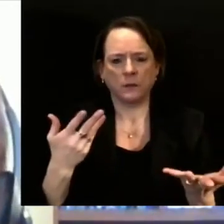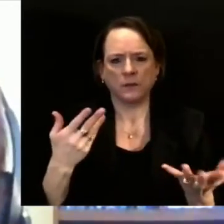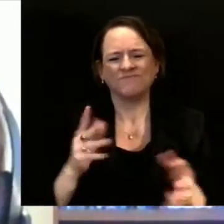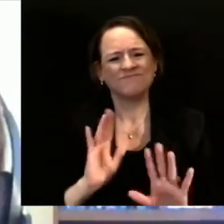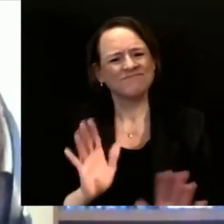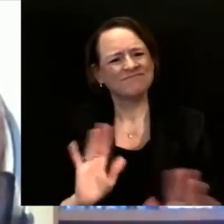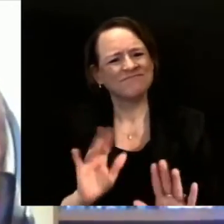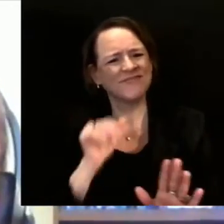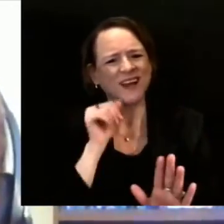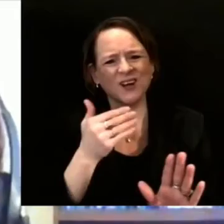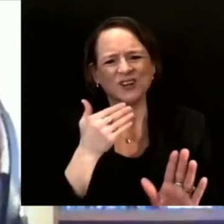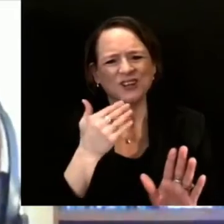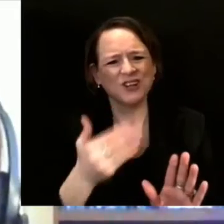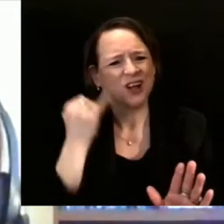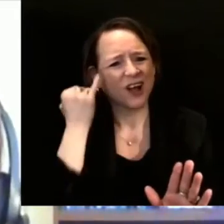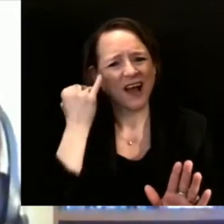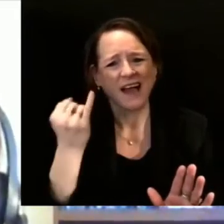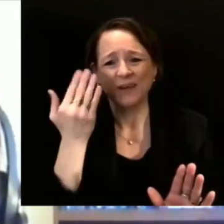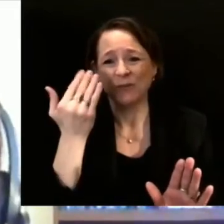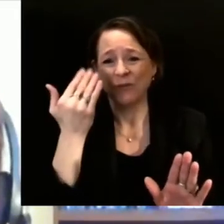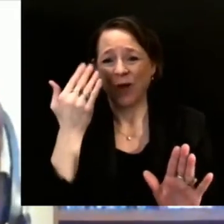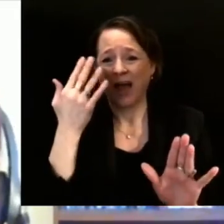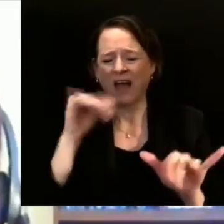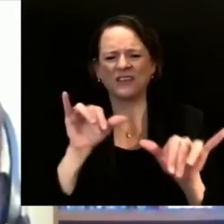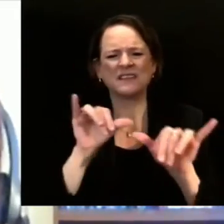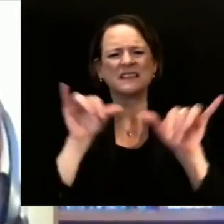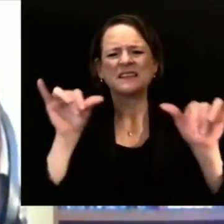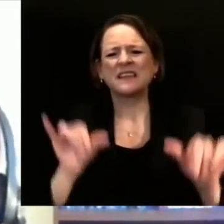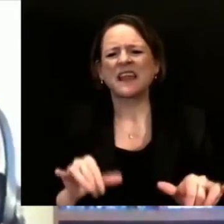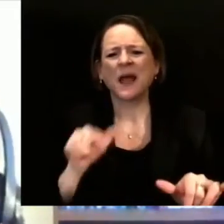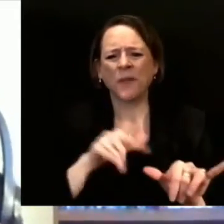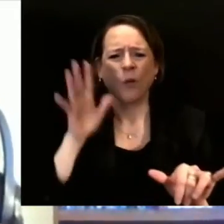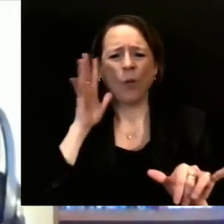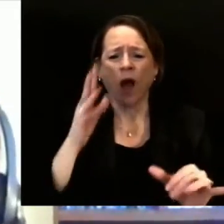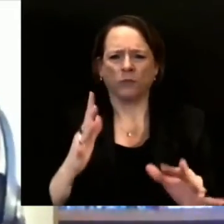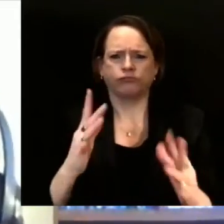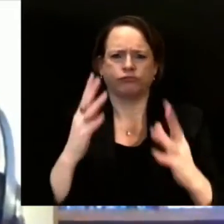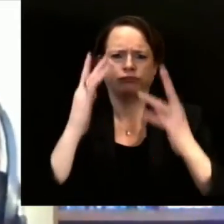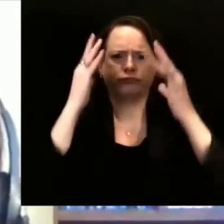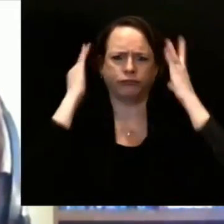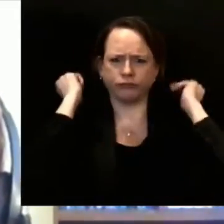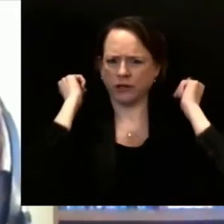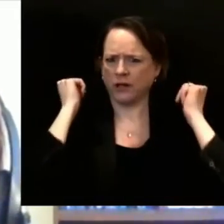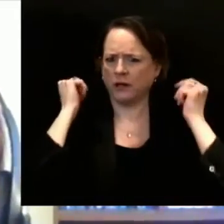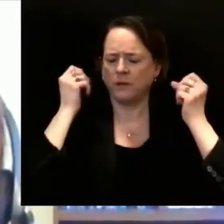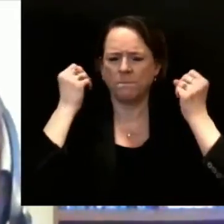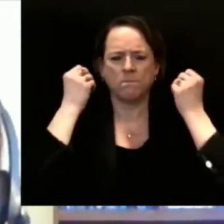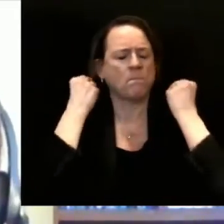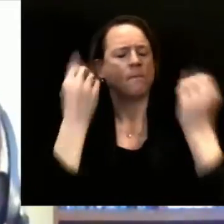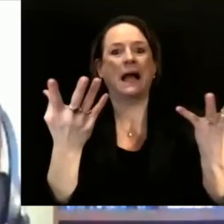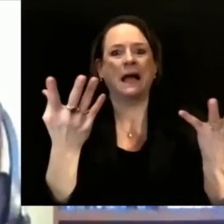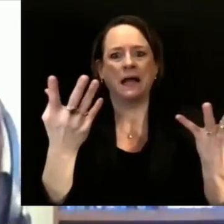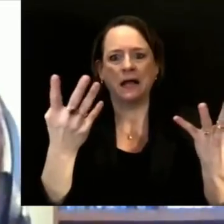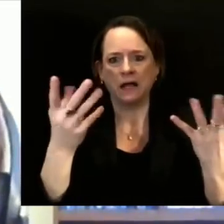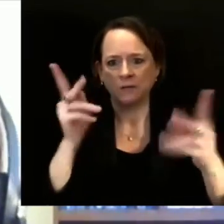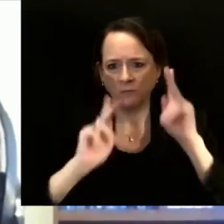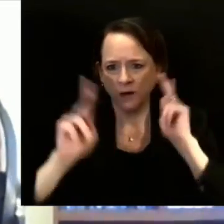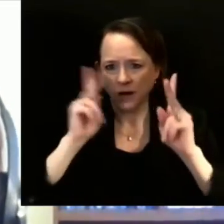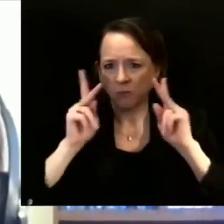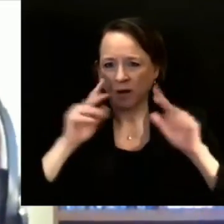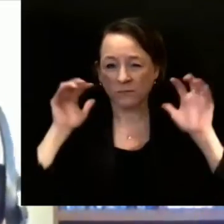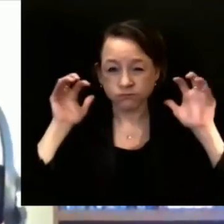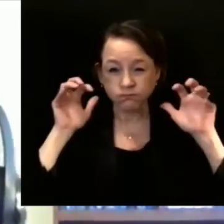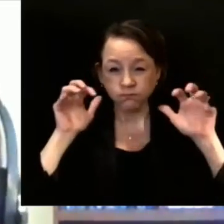would completely overwhelm the system. And so without a significant increase in vaccine, vaccine.